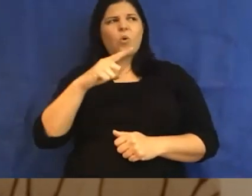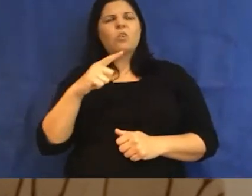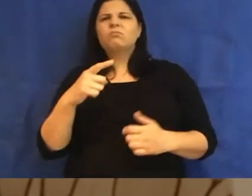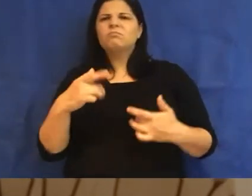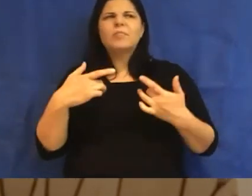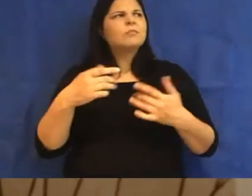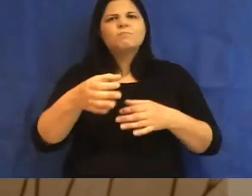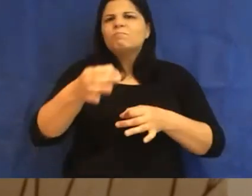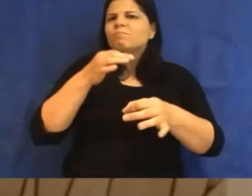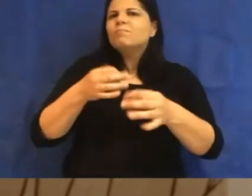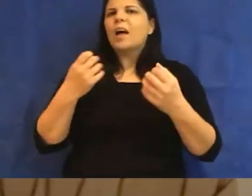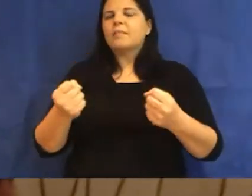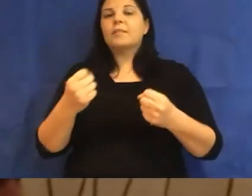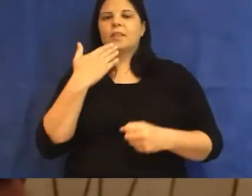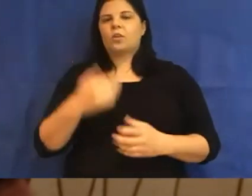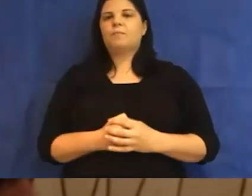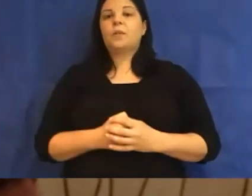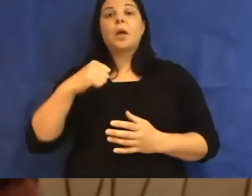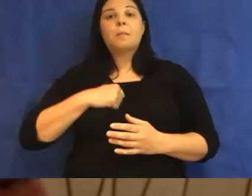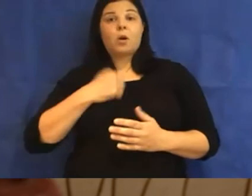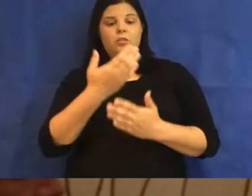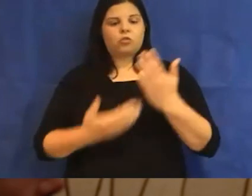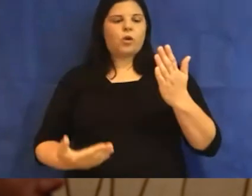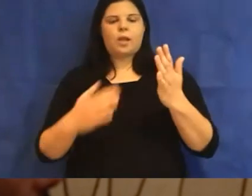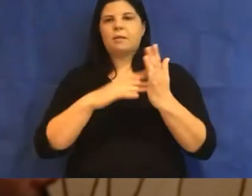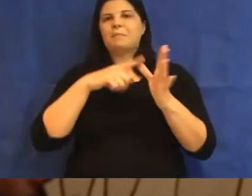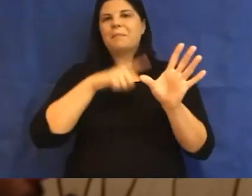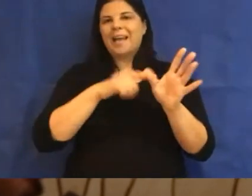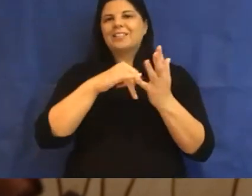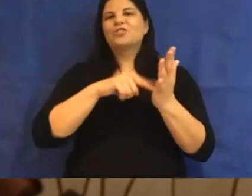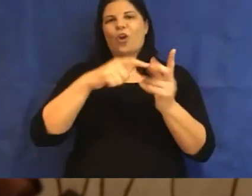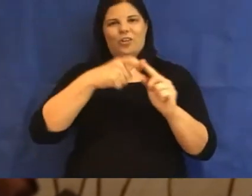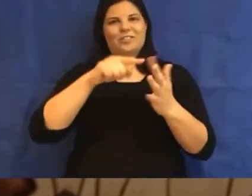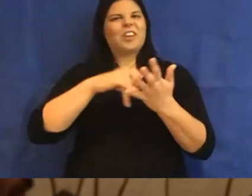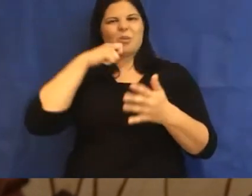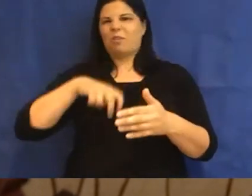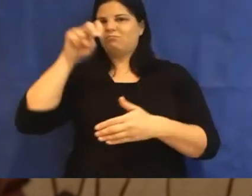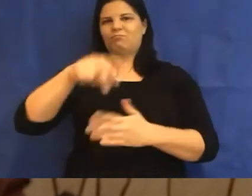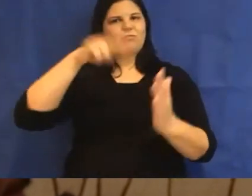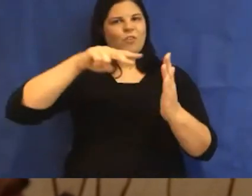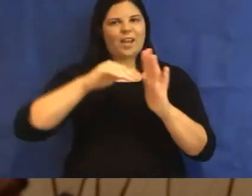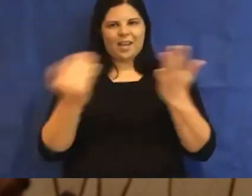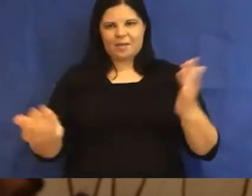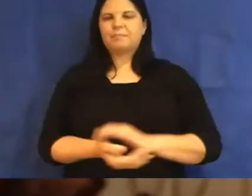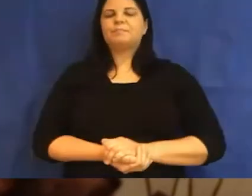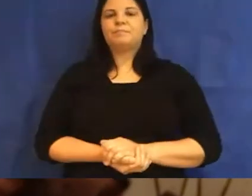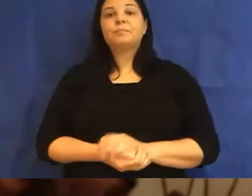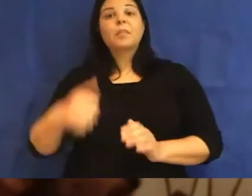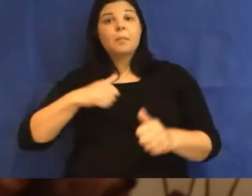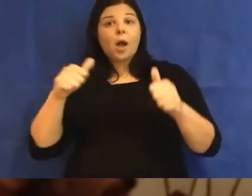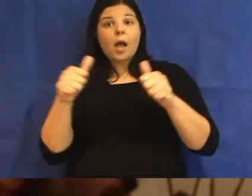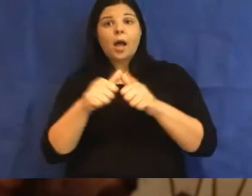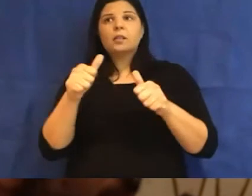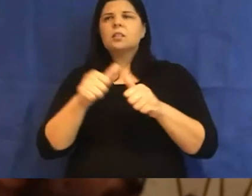My story is called Nay Stokes, and I'm just going to jump right in. My auntie had become